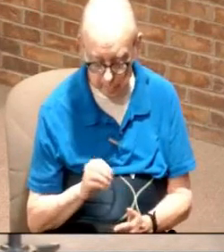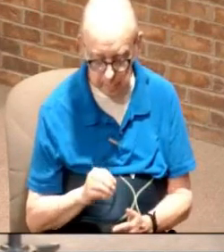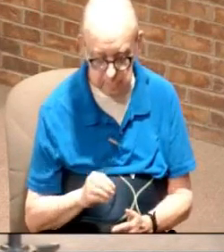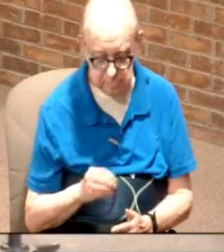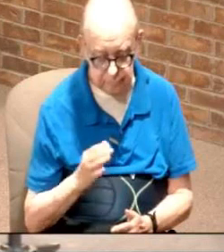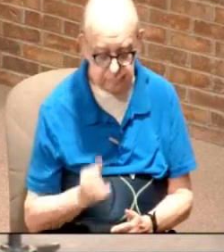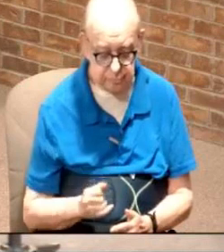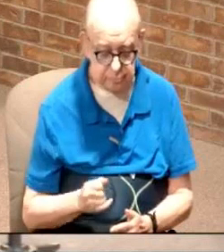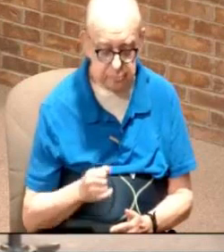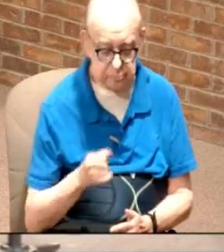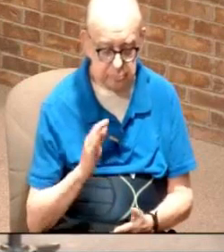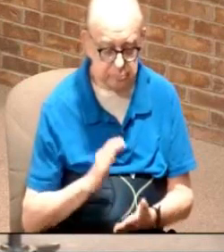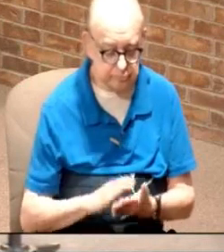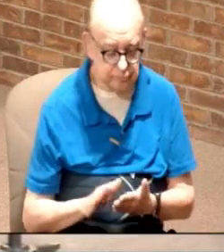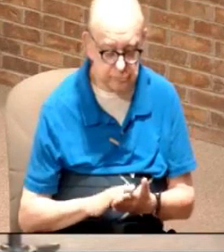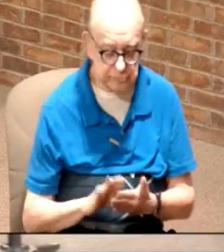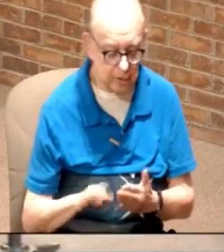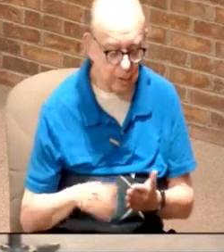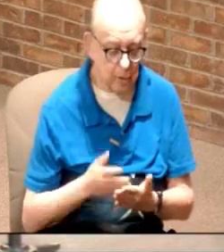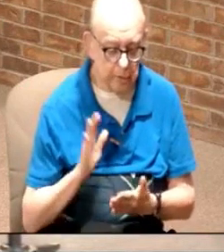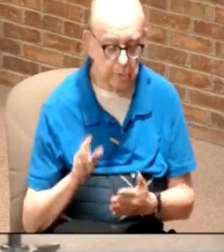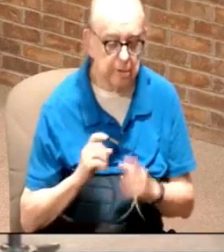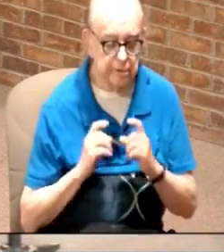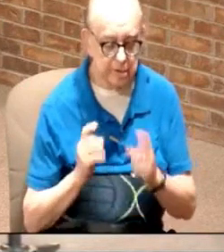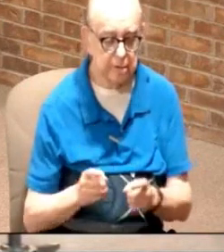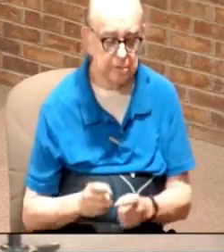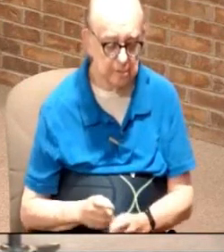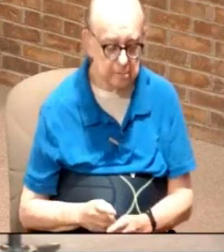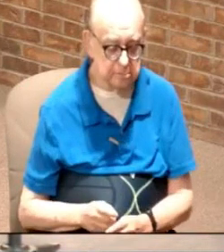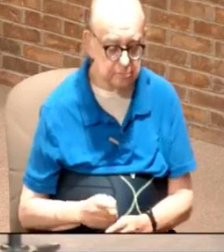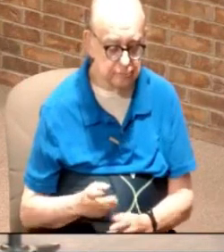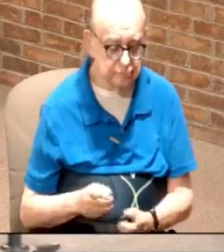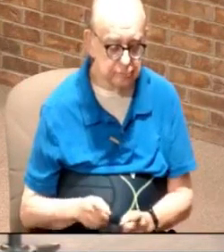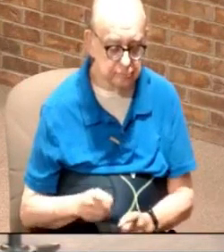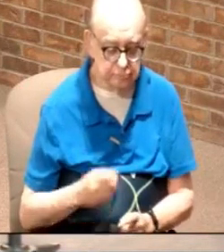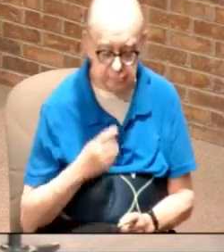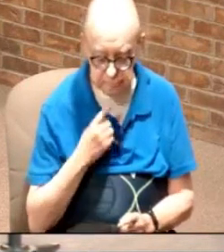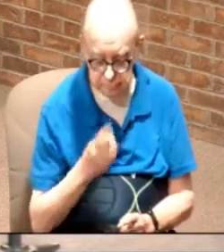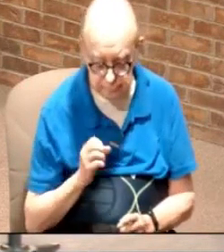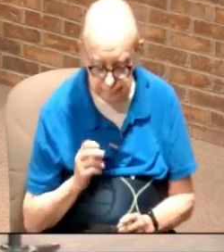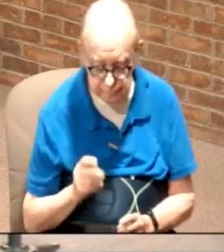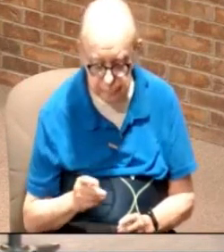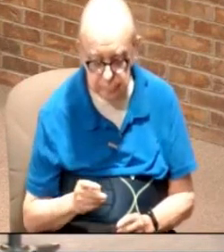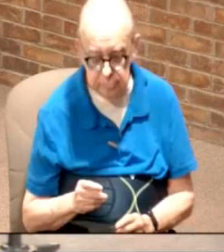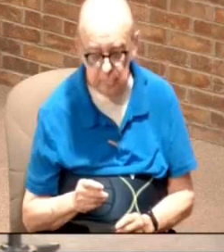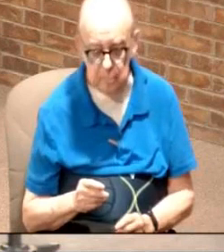Why? Because he forgave you of all your sins. What he's saying is okay.